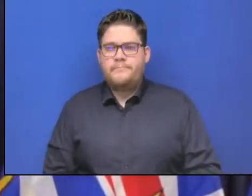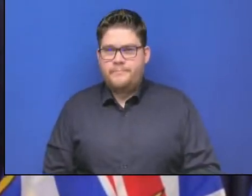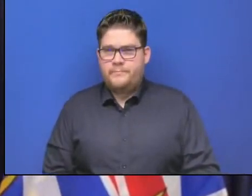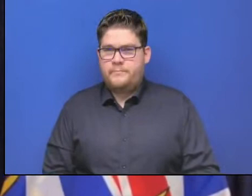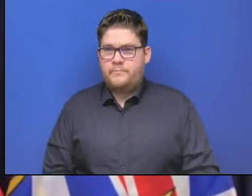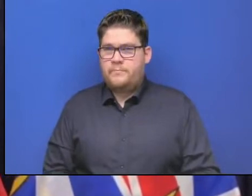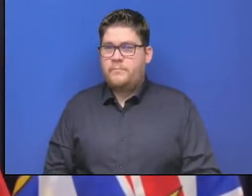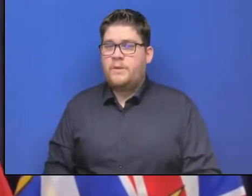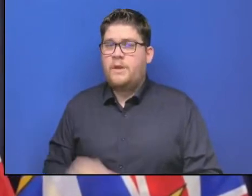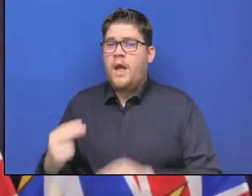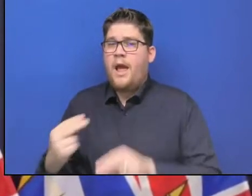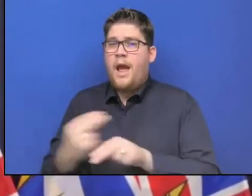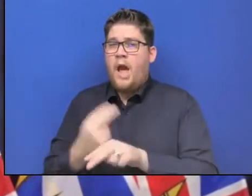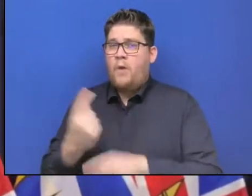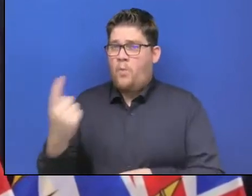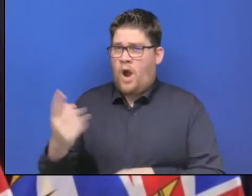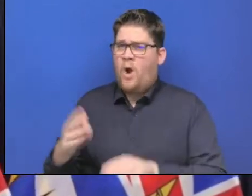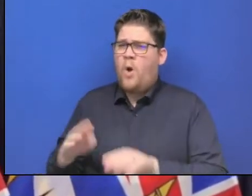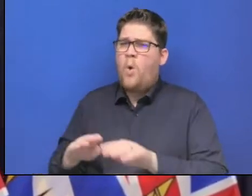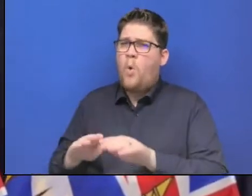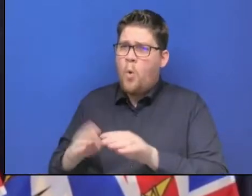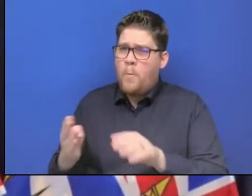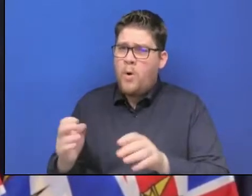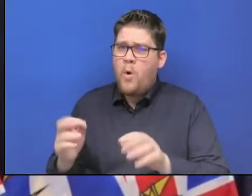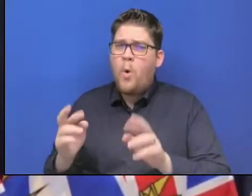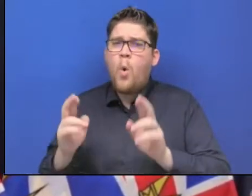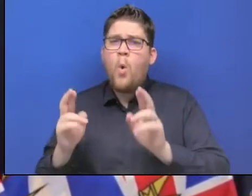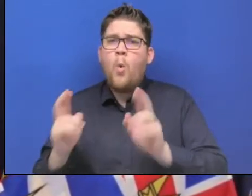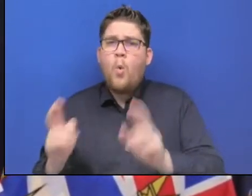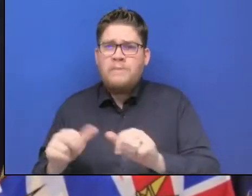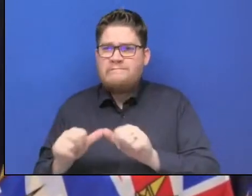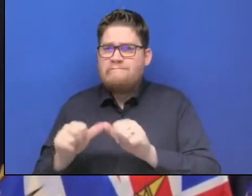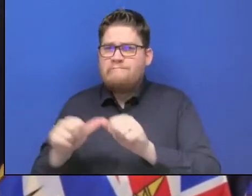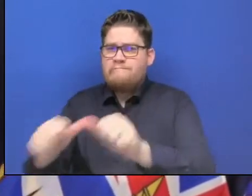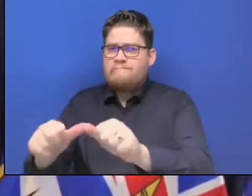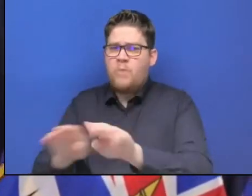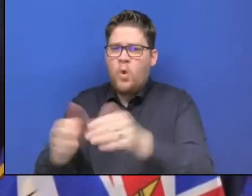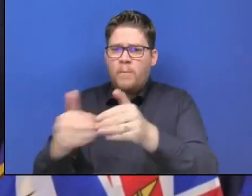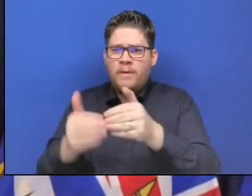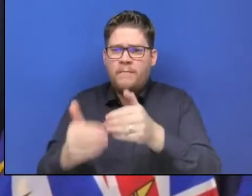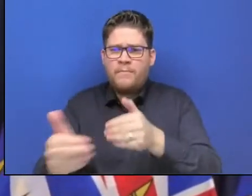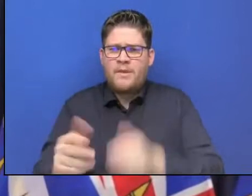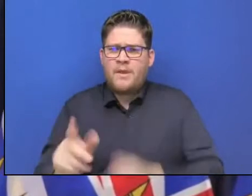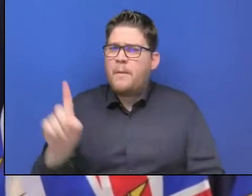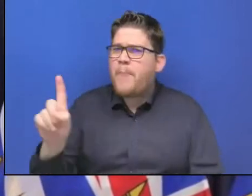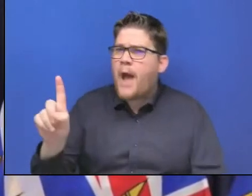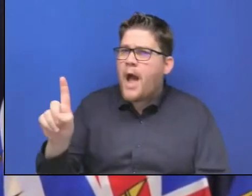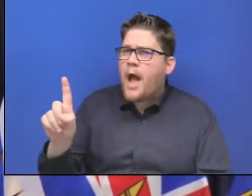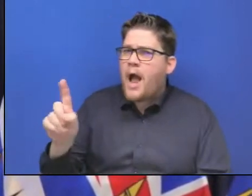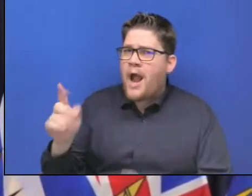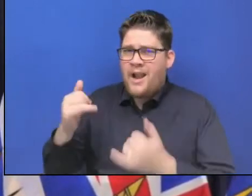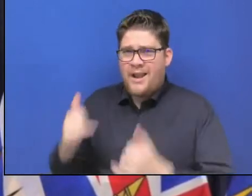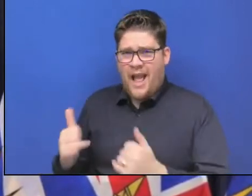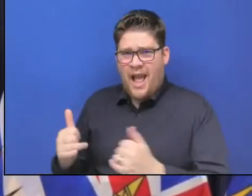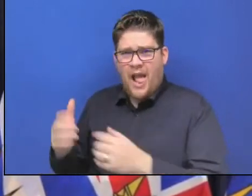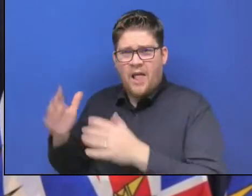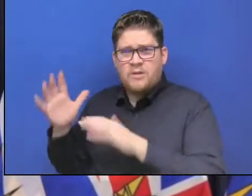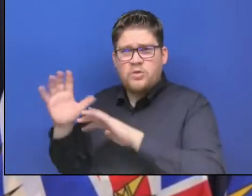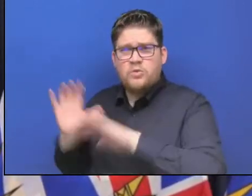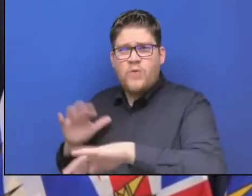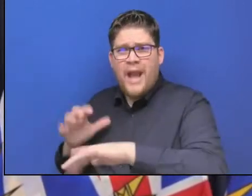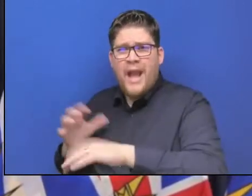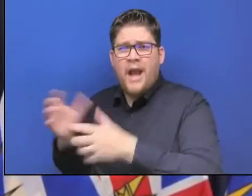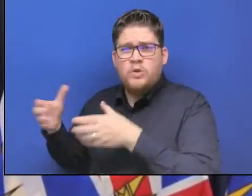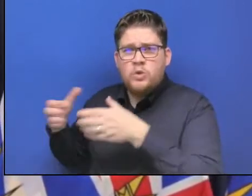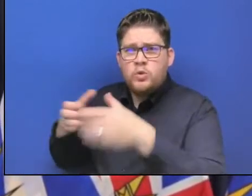storms coming up, what metrics will the province be looking at in terms of the potential of closing that span again? And on the